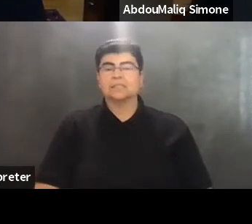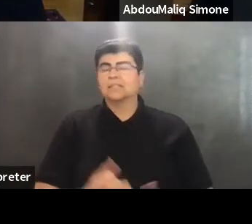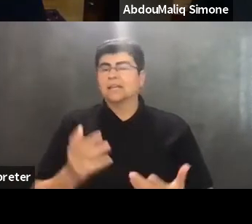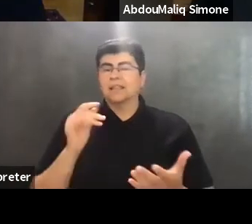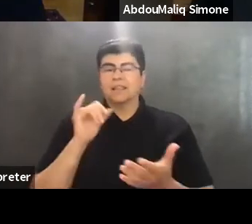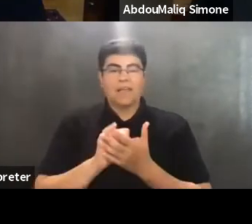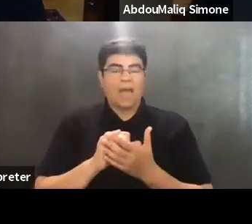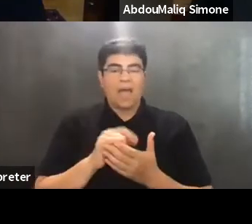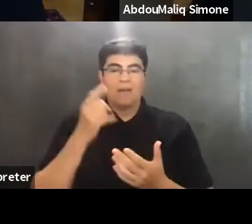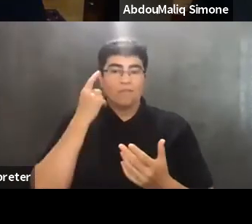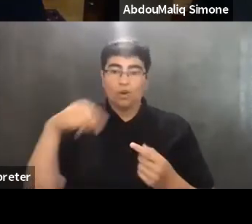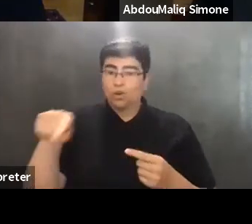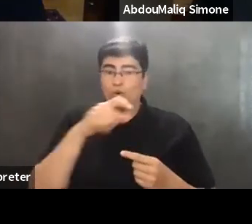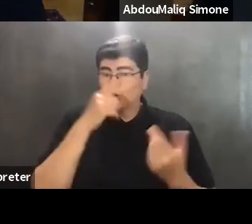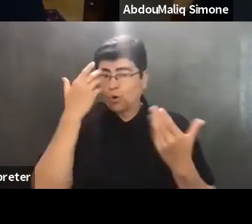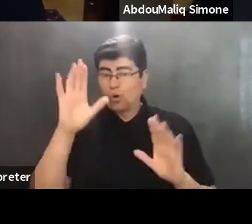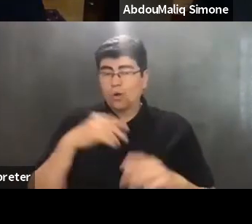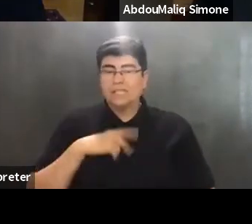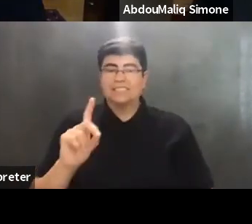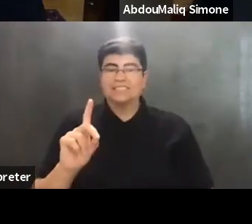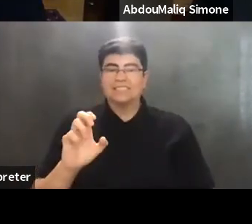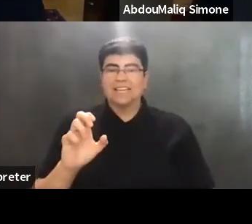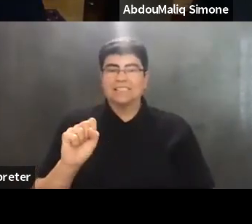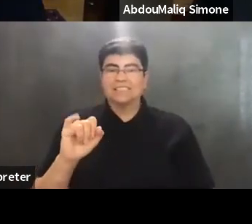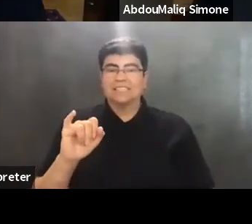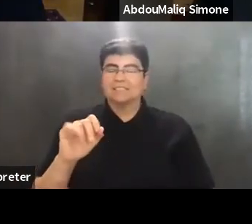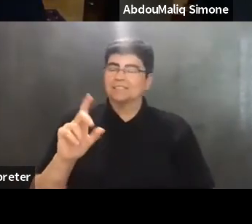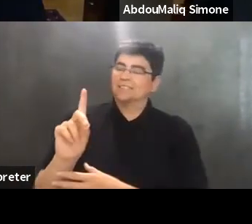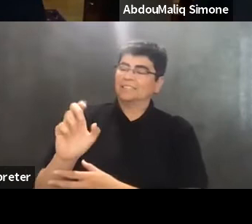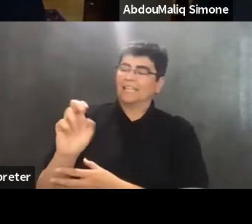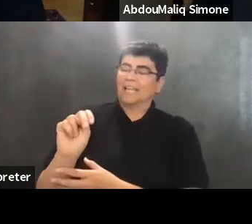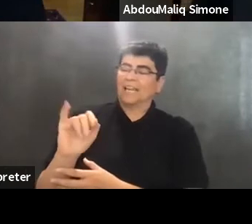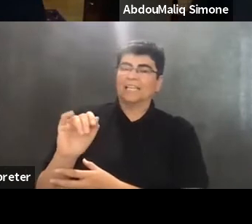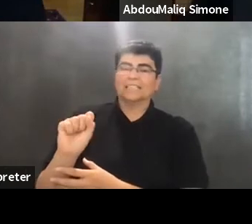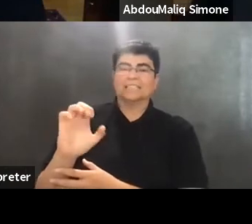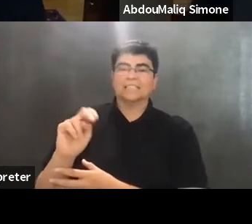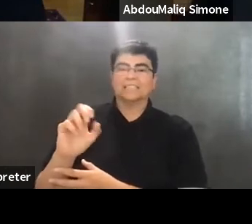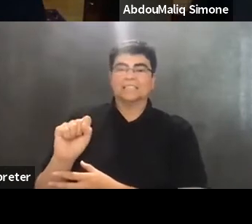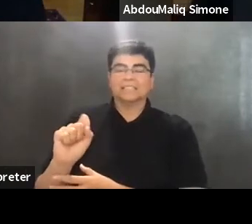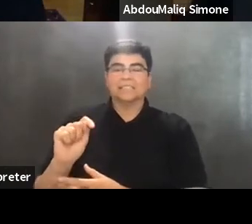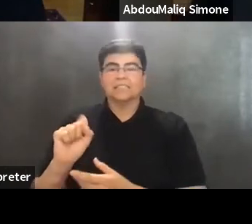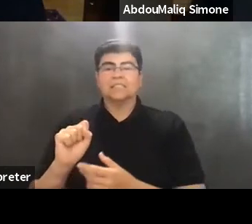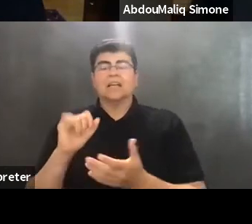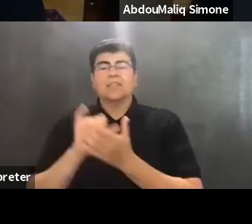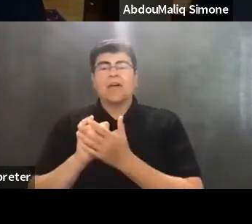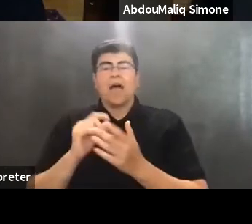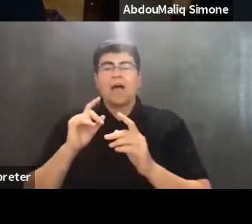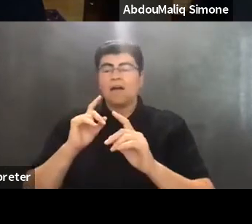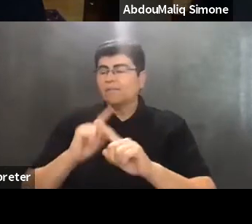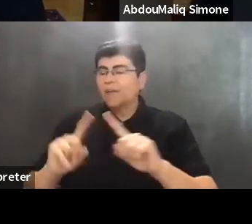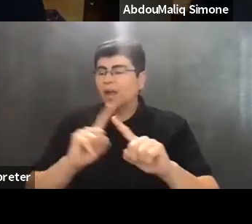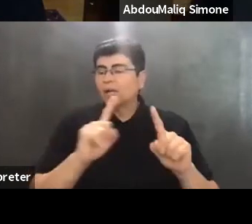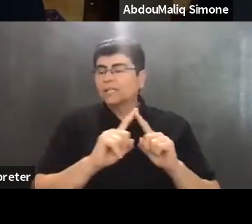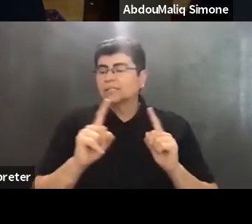you who don't know it, it's fine. The descendants, the denizens of the various urbanizations